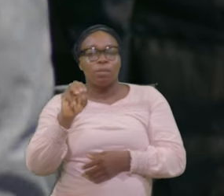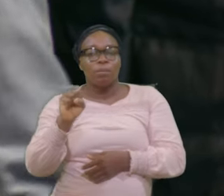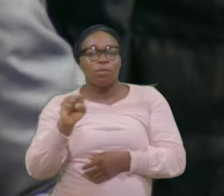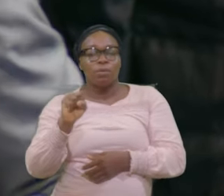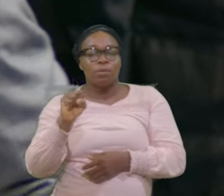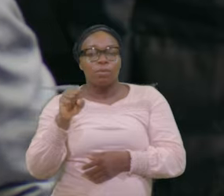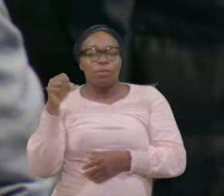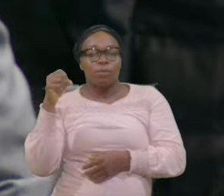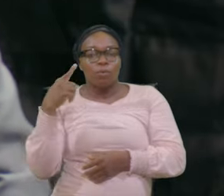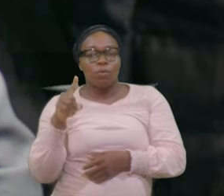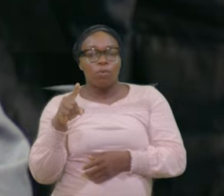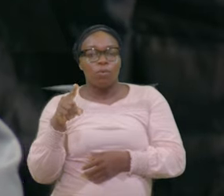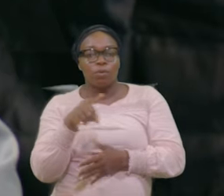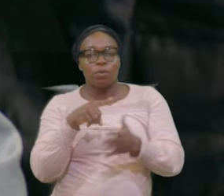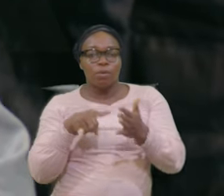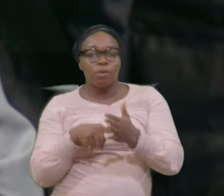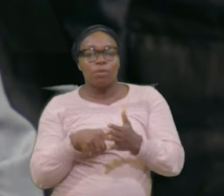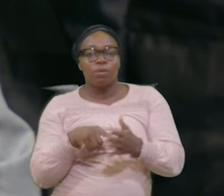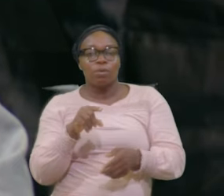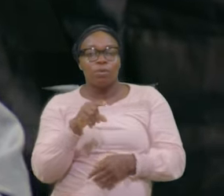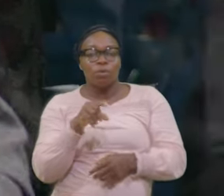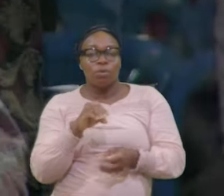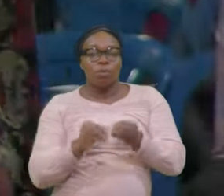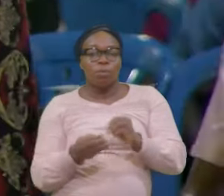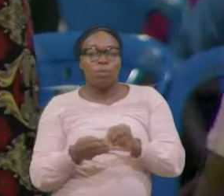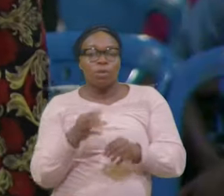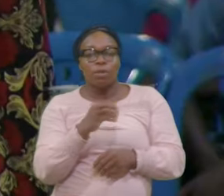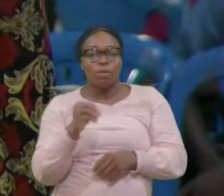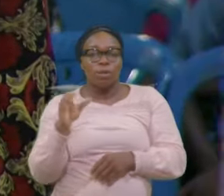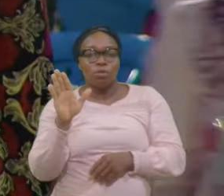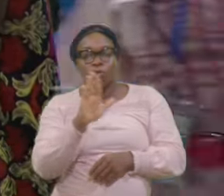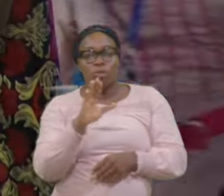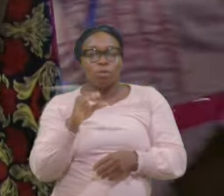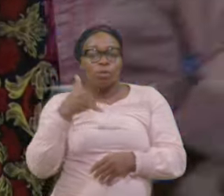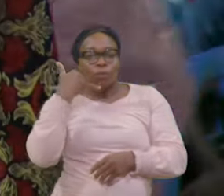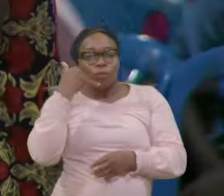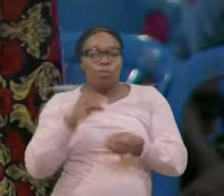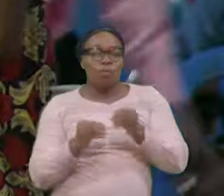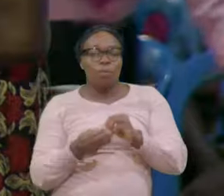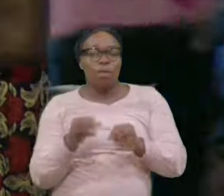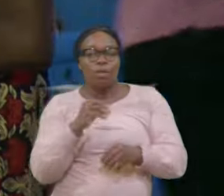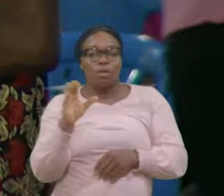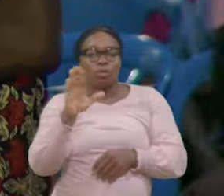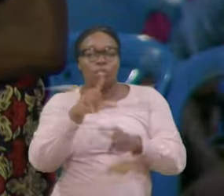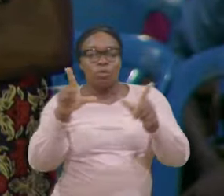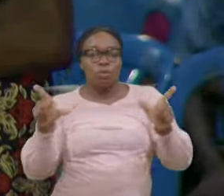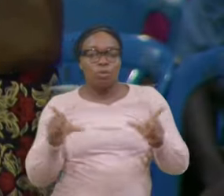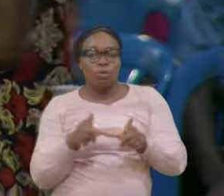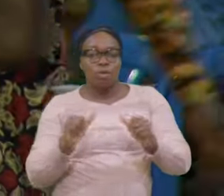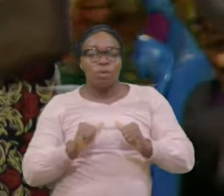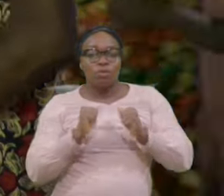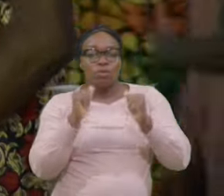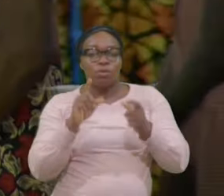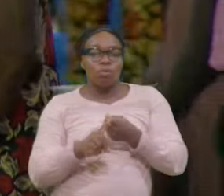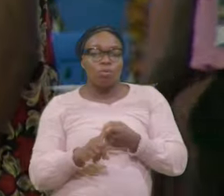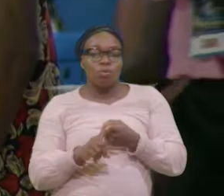And Send Your Name Your Phone Number And Your Local Address So That Following Up